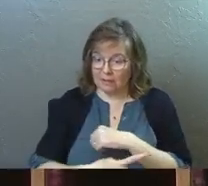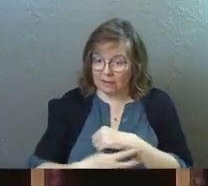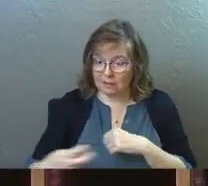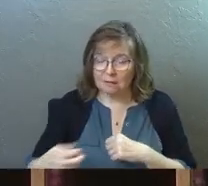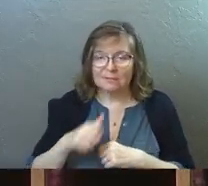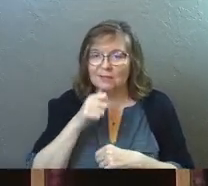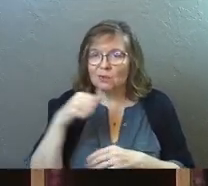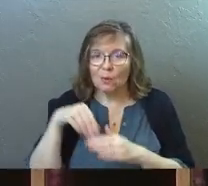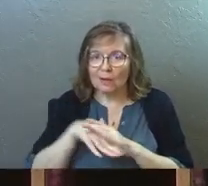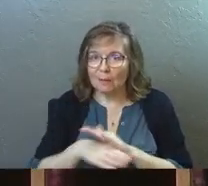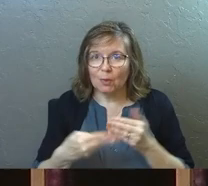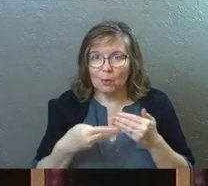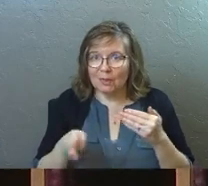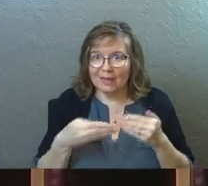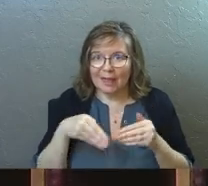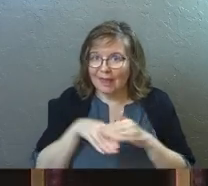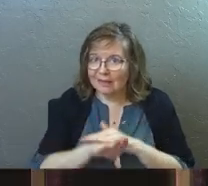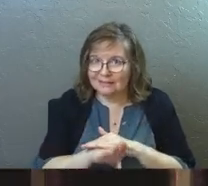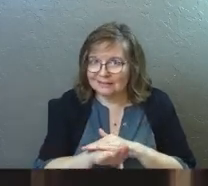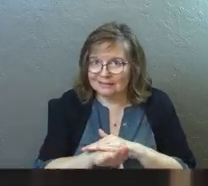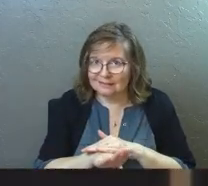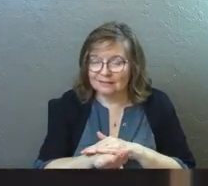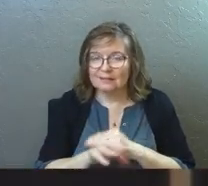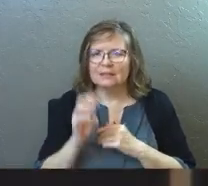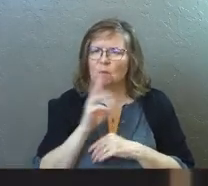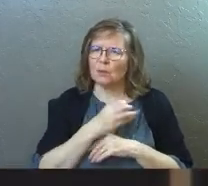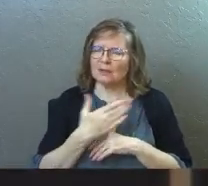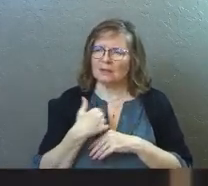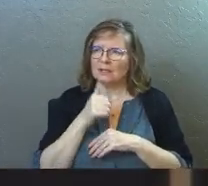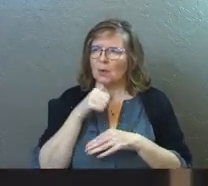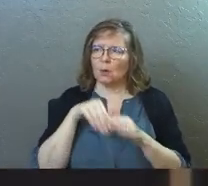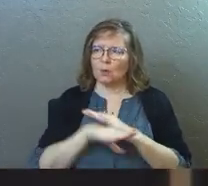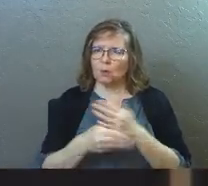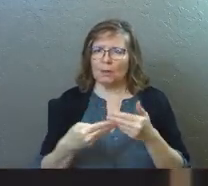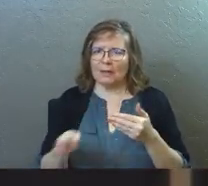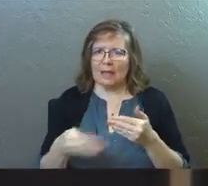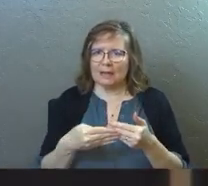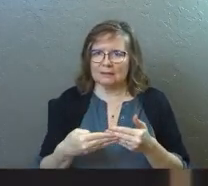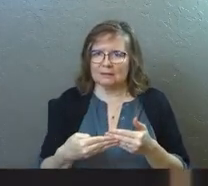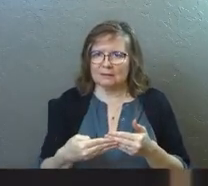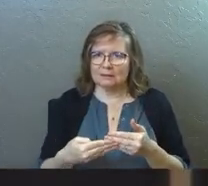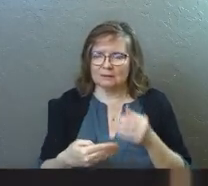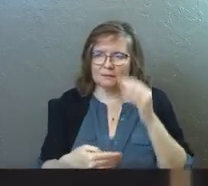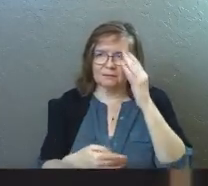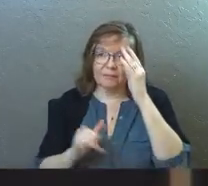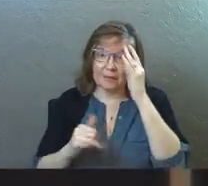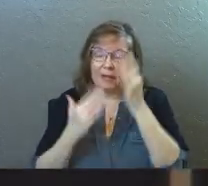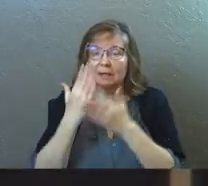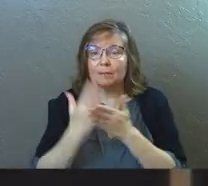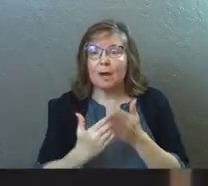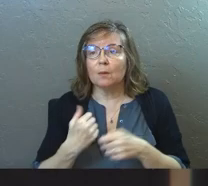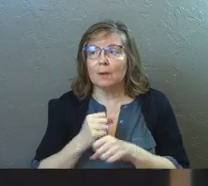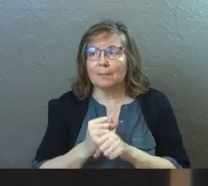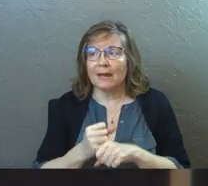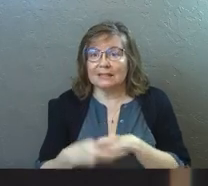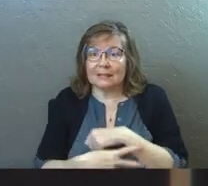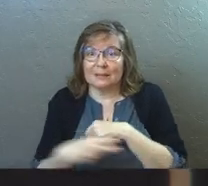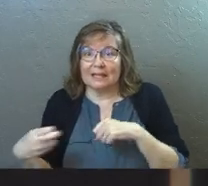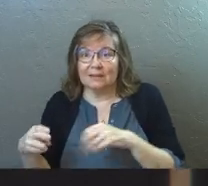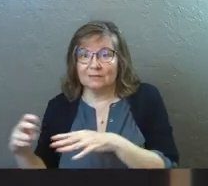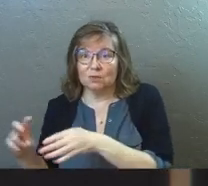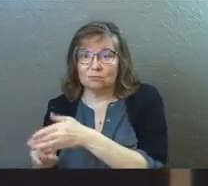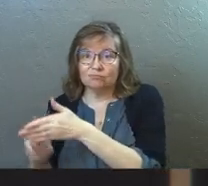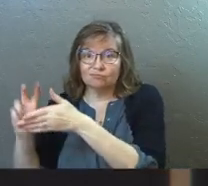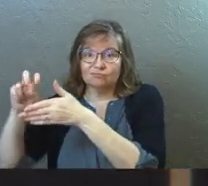and robbers is they don't come in through the gate. It's a weird thing for him to say, right? Like they don't come in through the gate. And that's part of what makes them thieves and